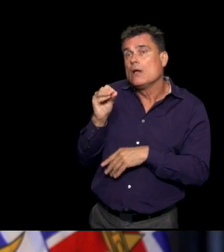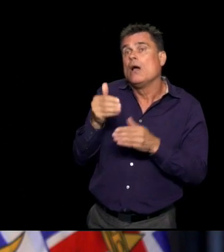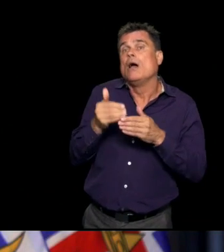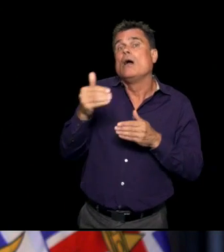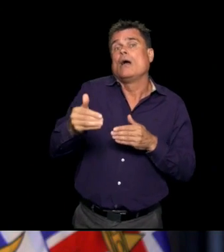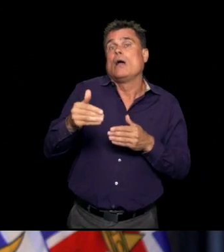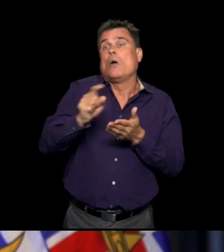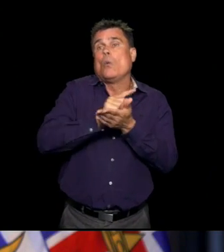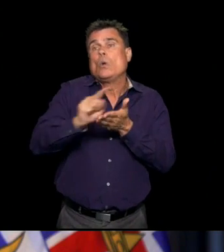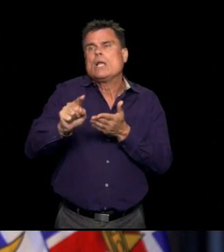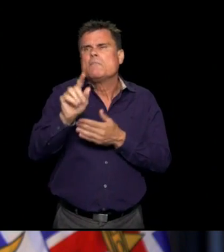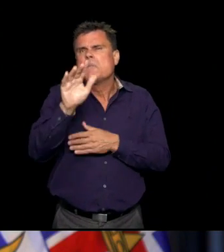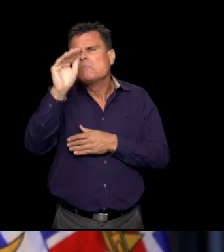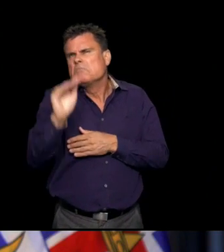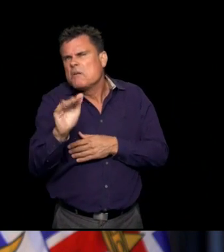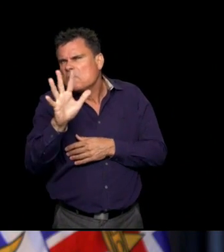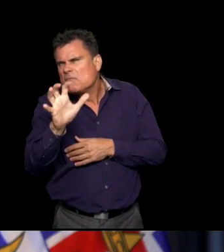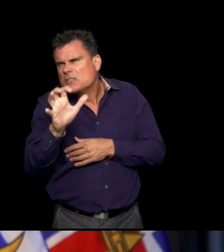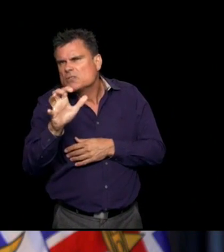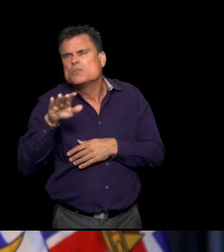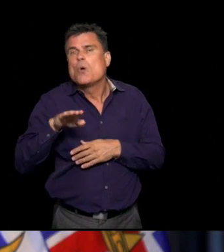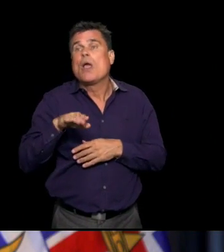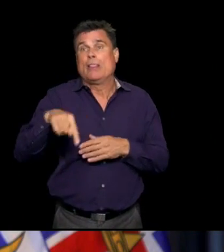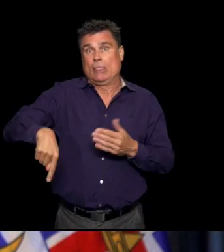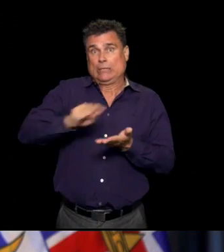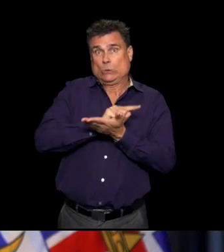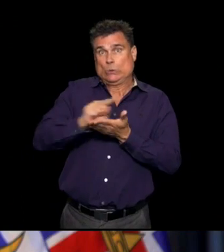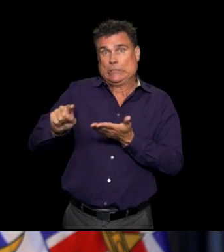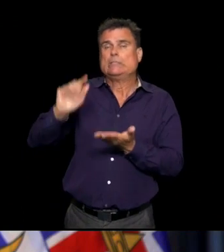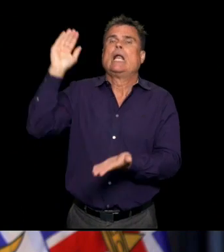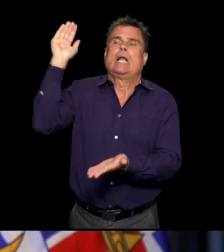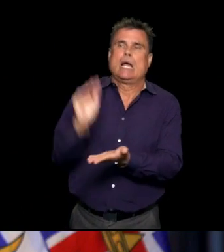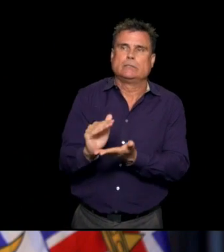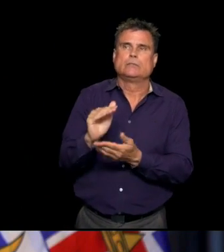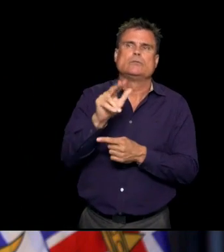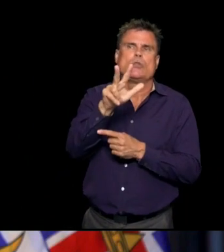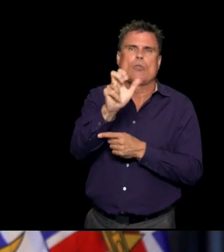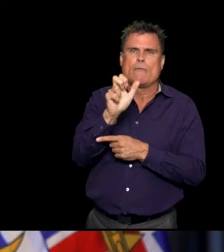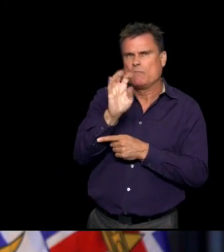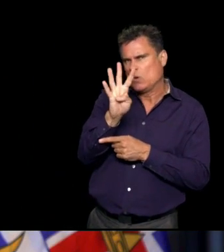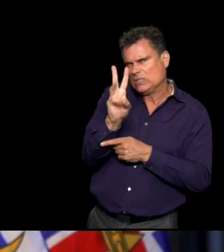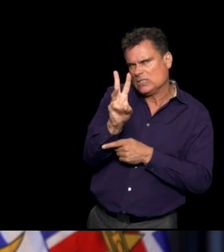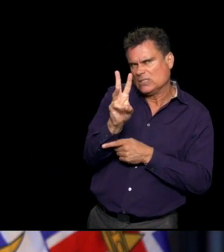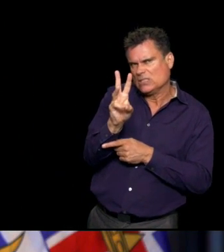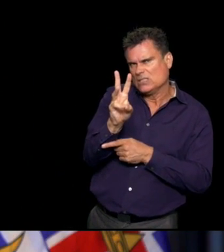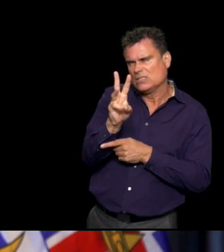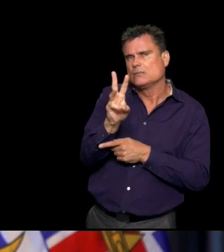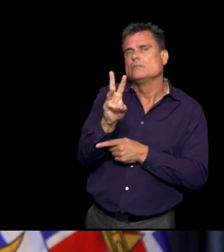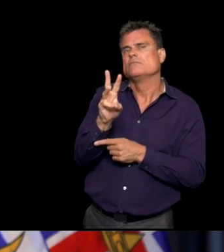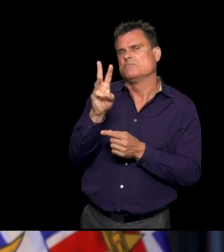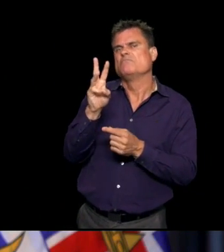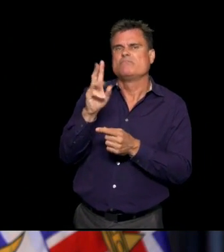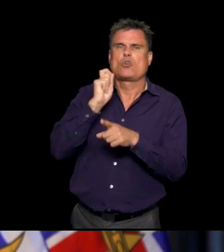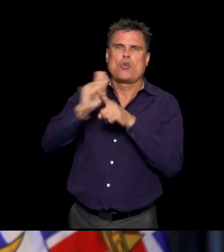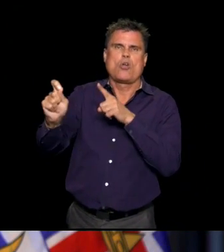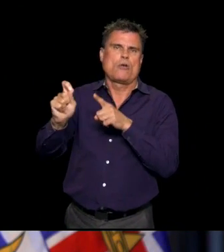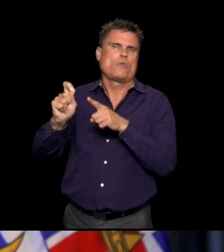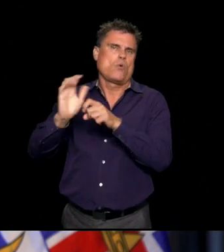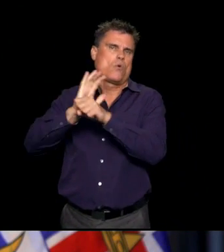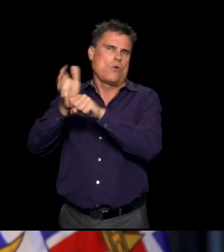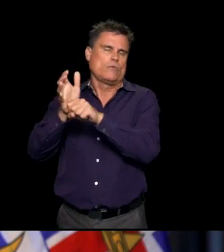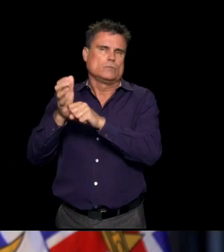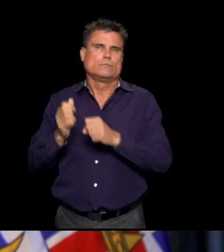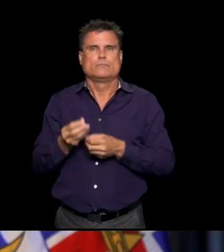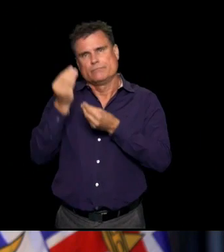23rd, the call average volume was 543.1. This week the numbers are down from that. 346 on August